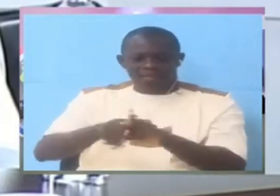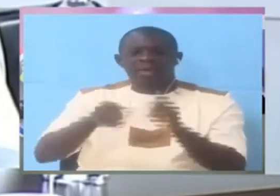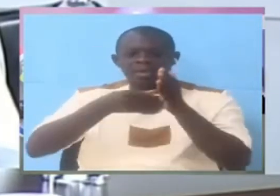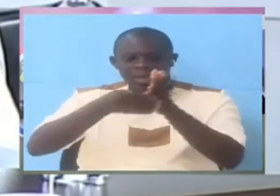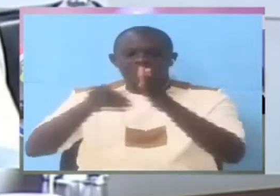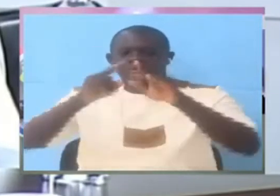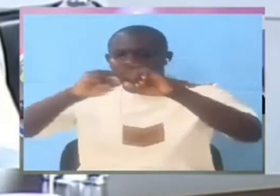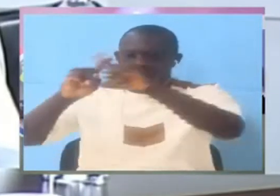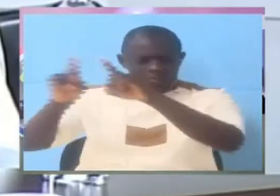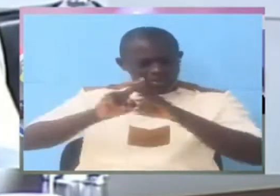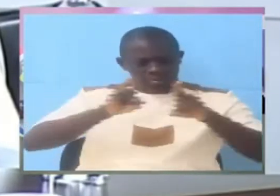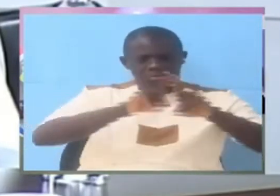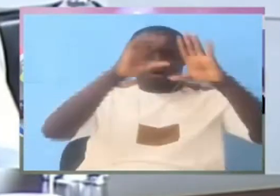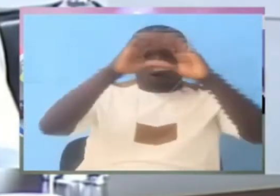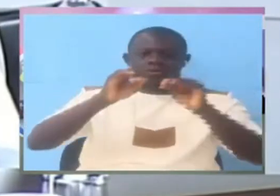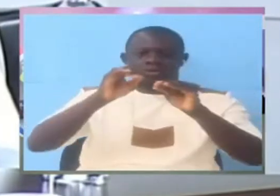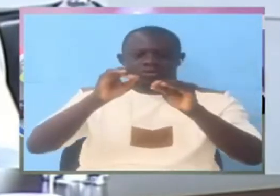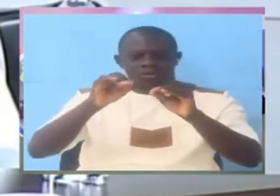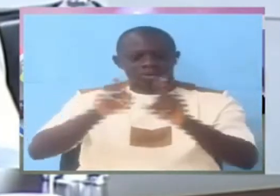Isn't that the case?